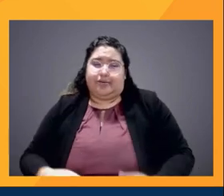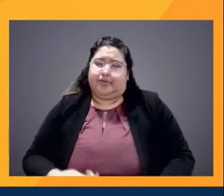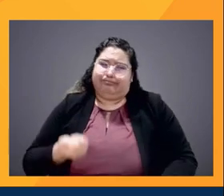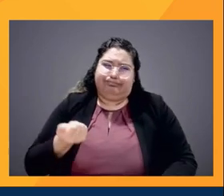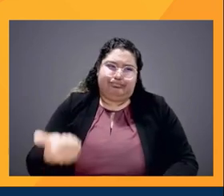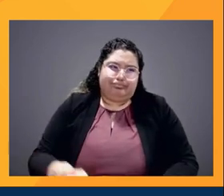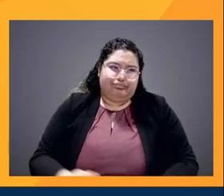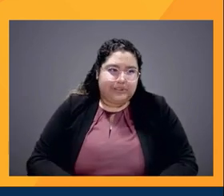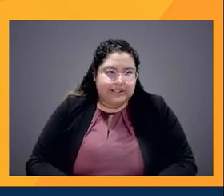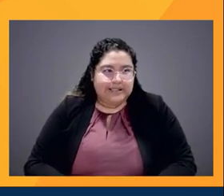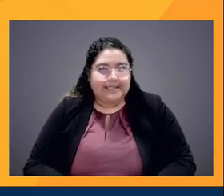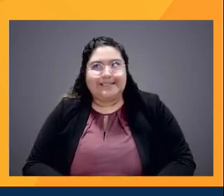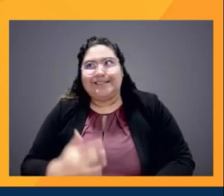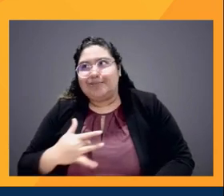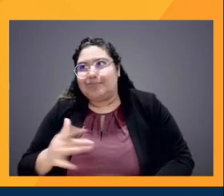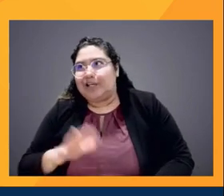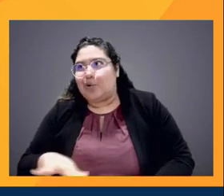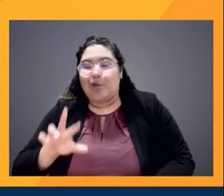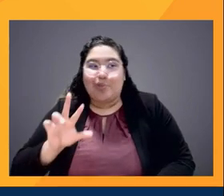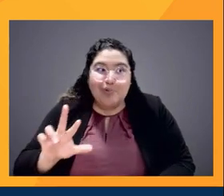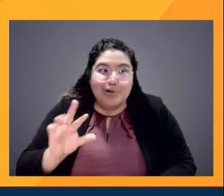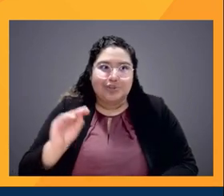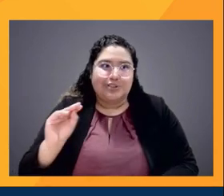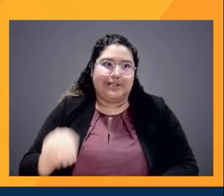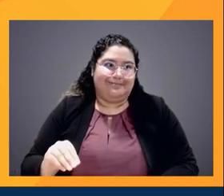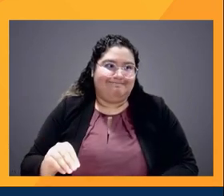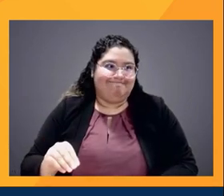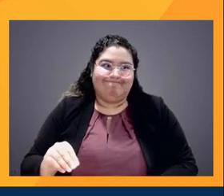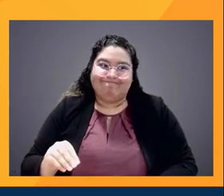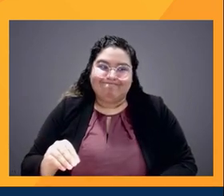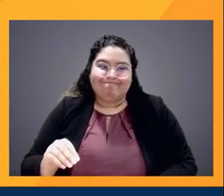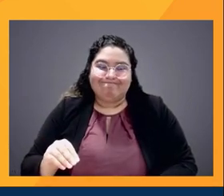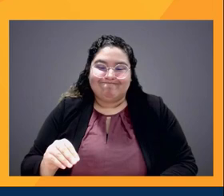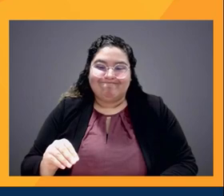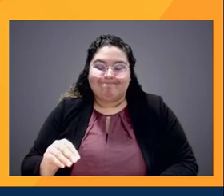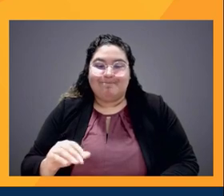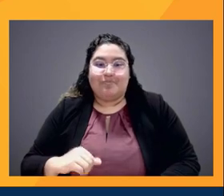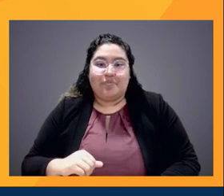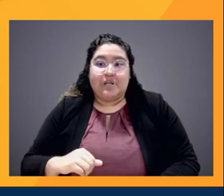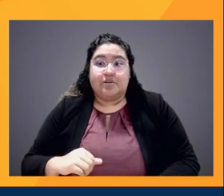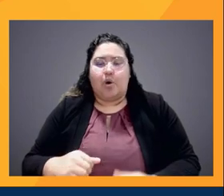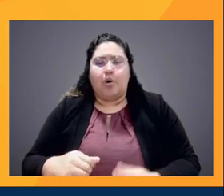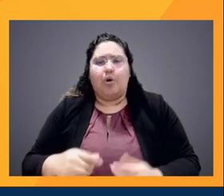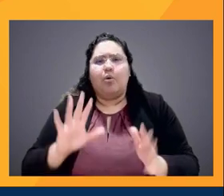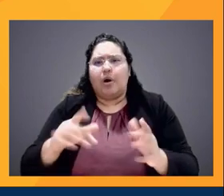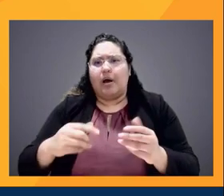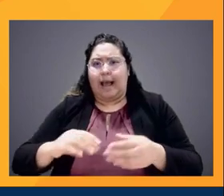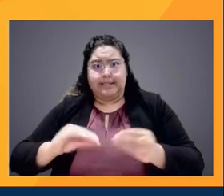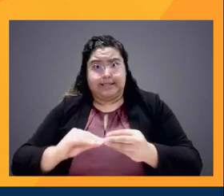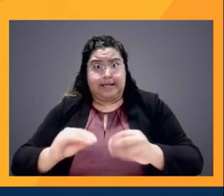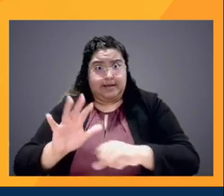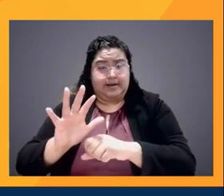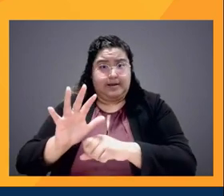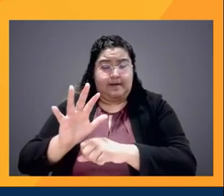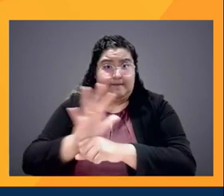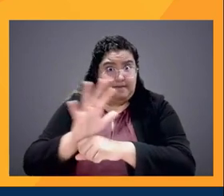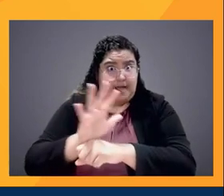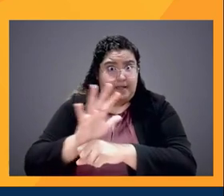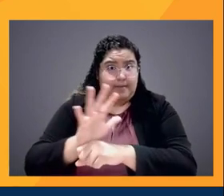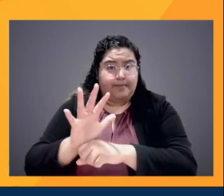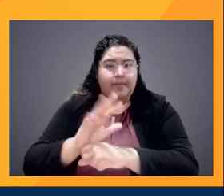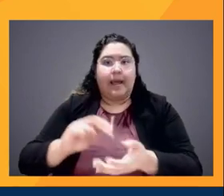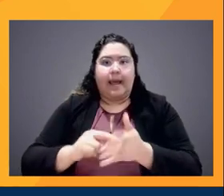usually around 3%. And when we talk about film, we're talking about the top